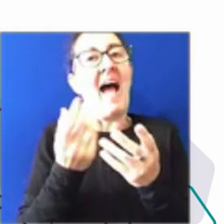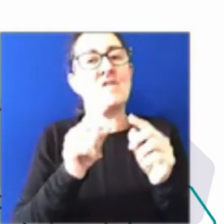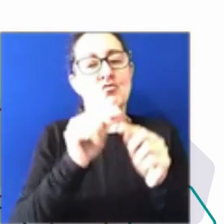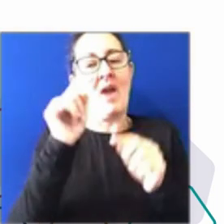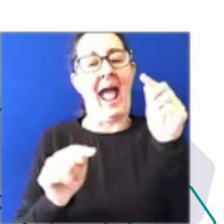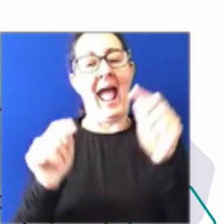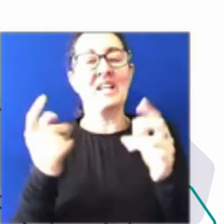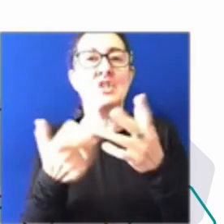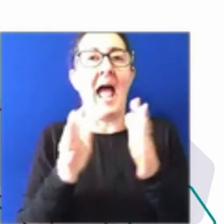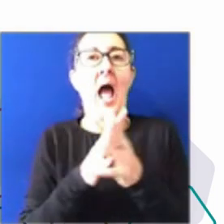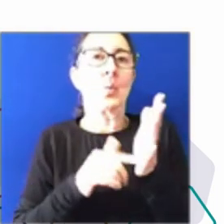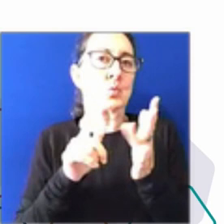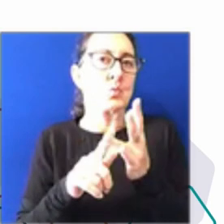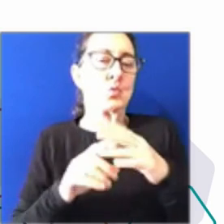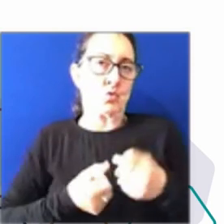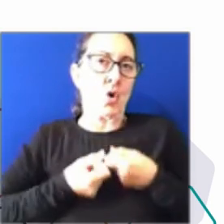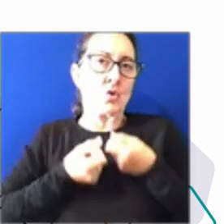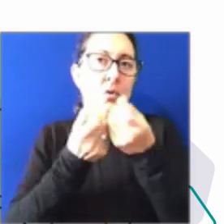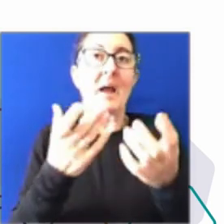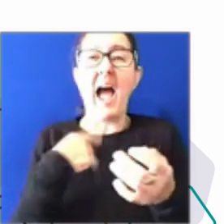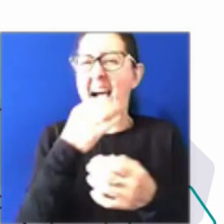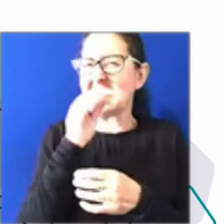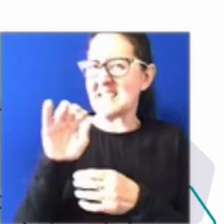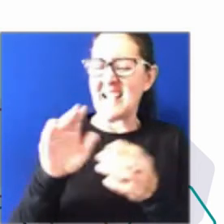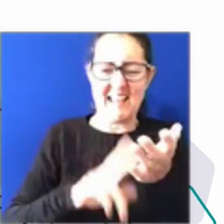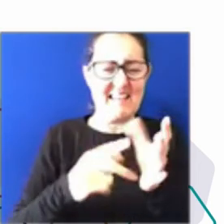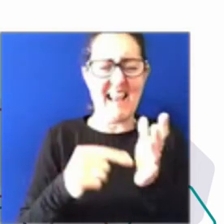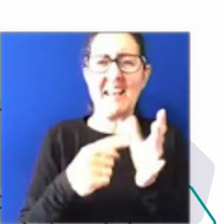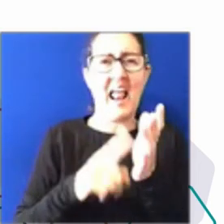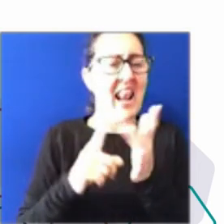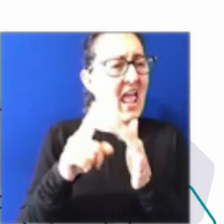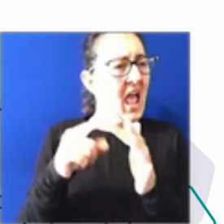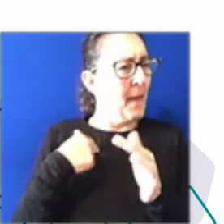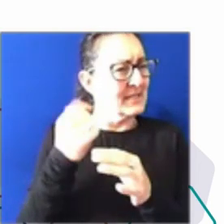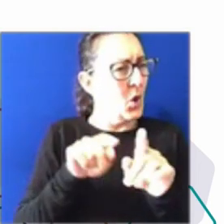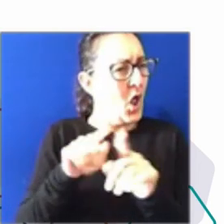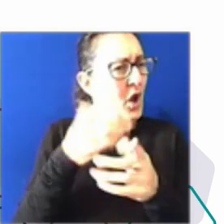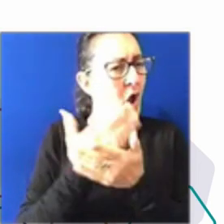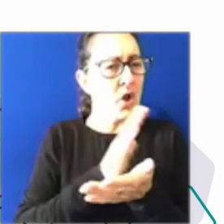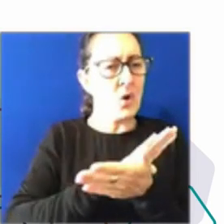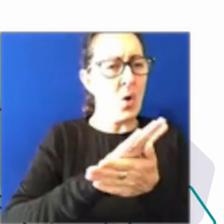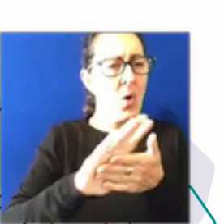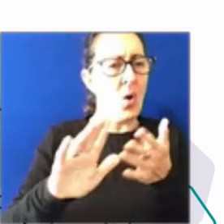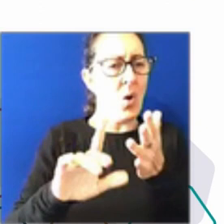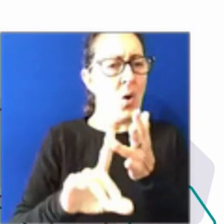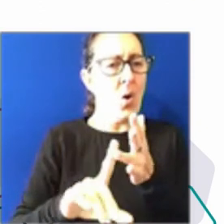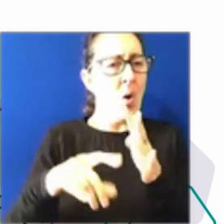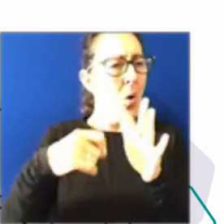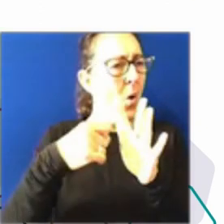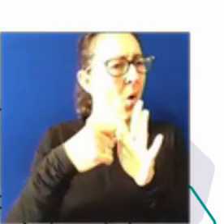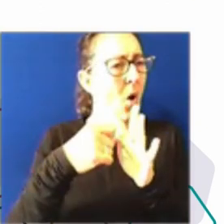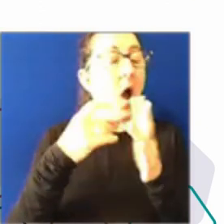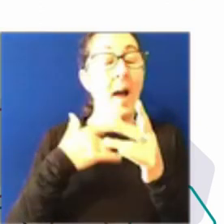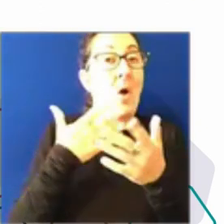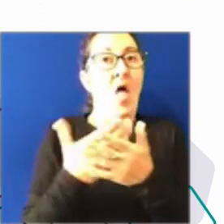learning on the hop here. Yeah, look, and we all are, right? So I'm going to say two things. One is something I